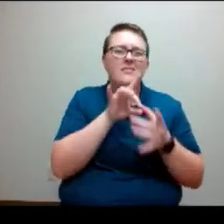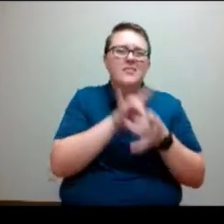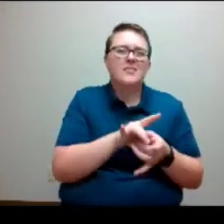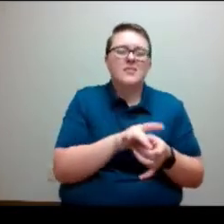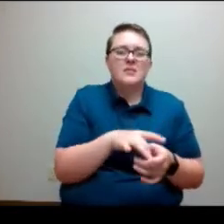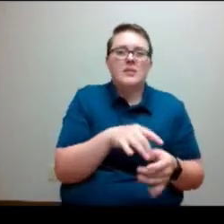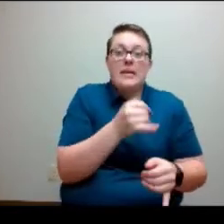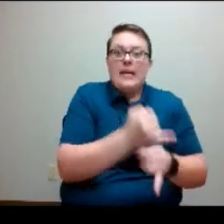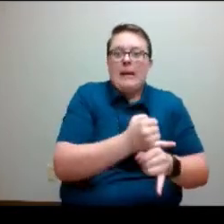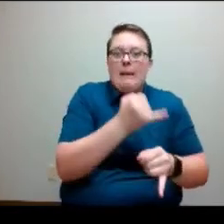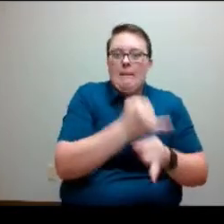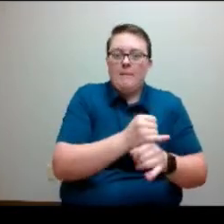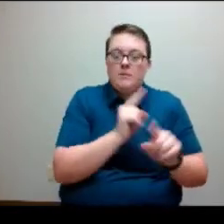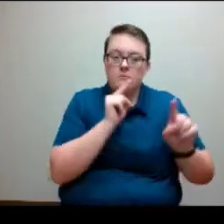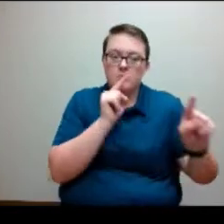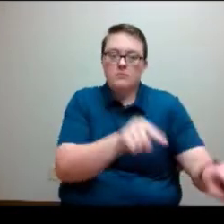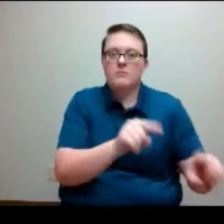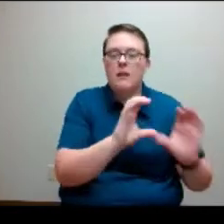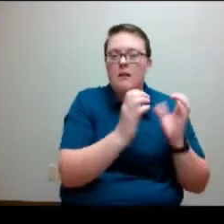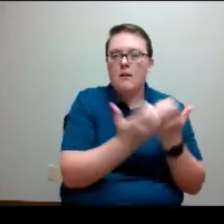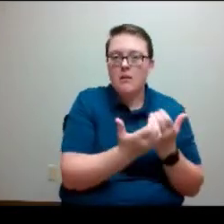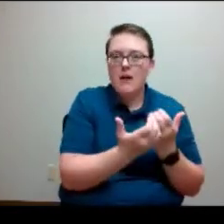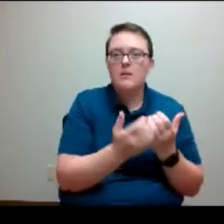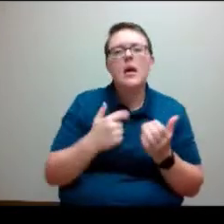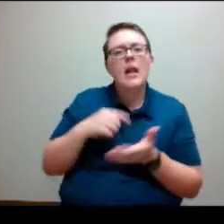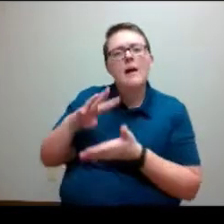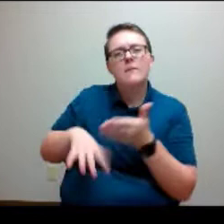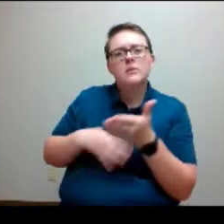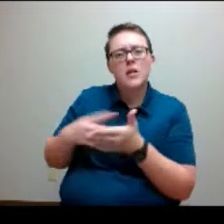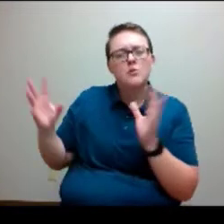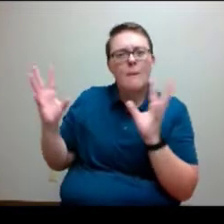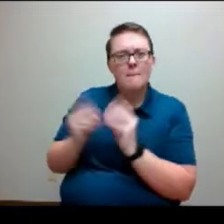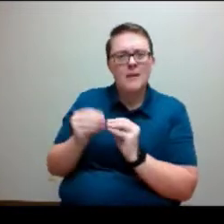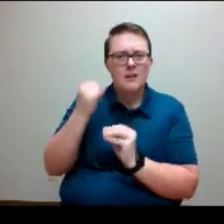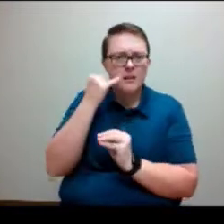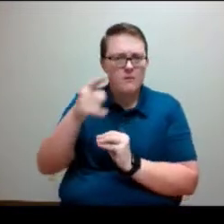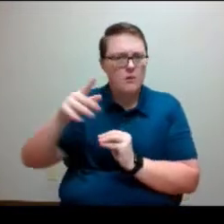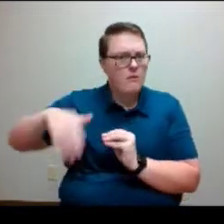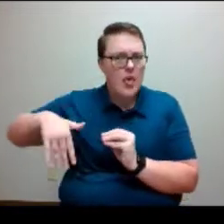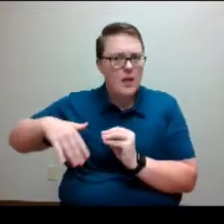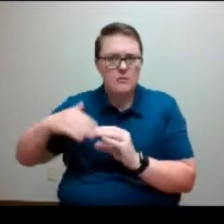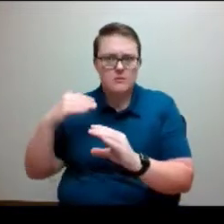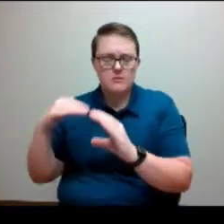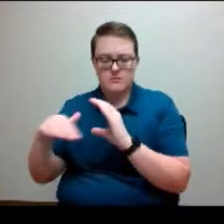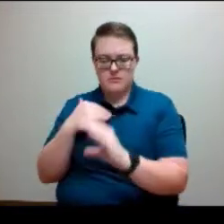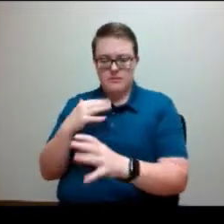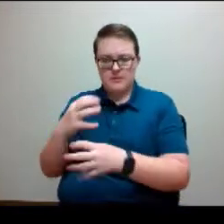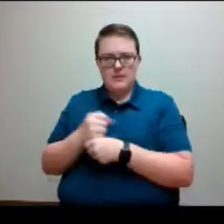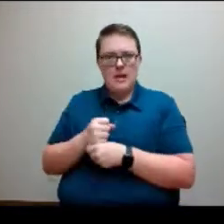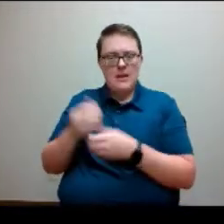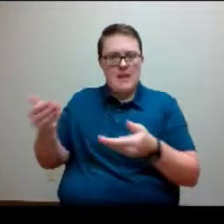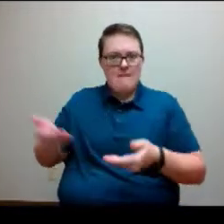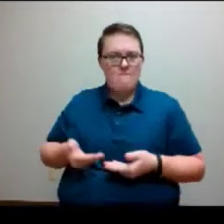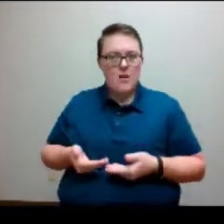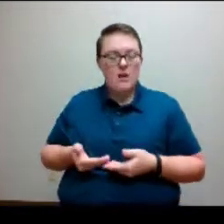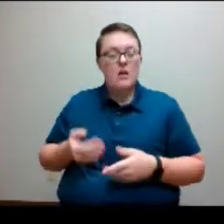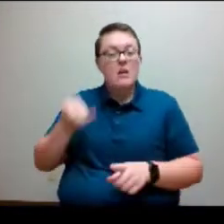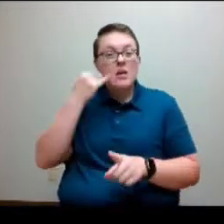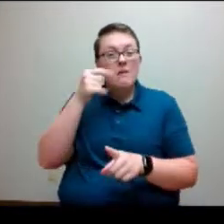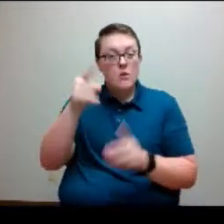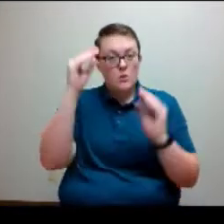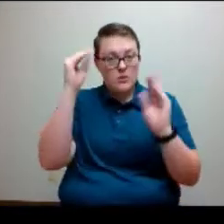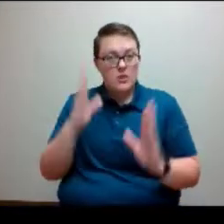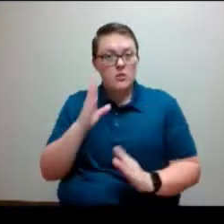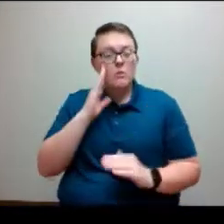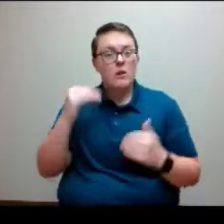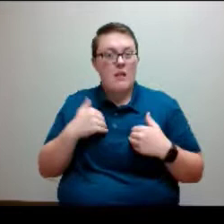did schedule a meeting, if you haven't gotten an invite yet, for all faculty who are going to teach a face-to-face class. We're going to have a meeting, I think